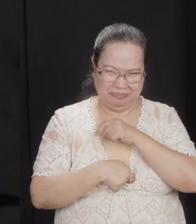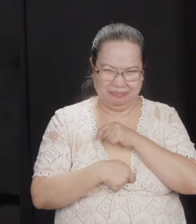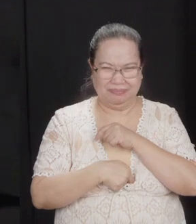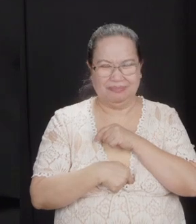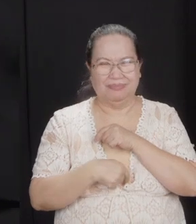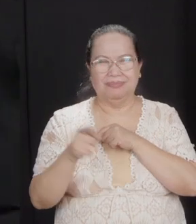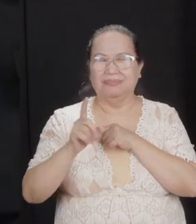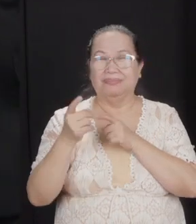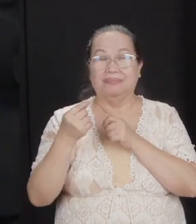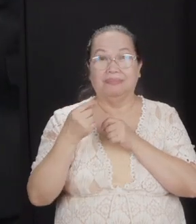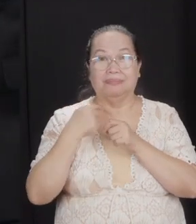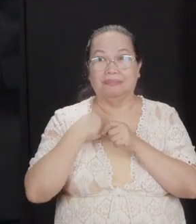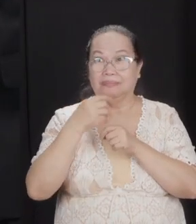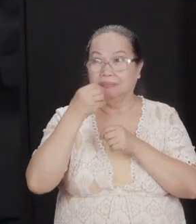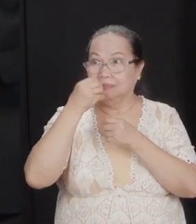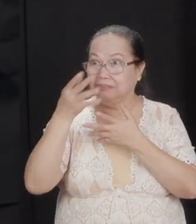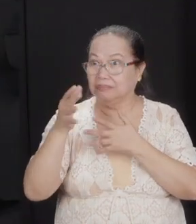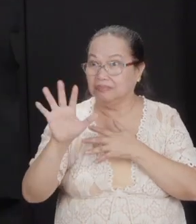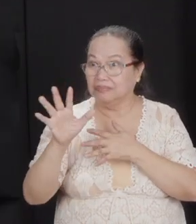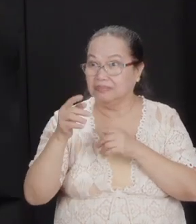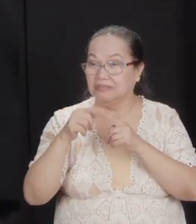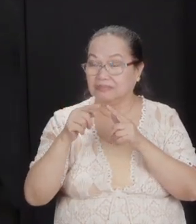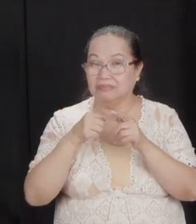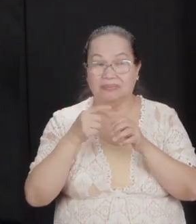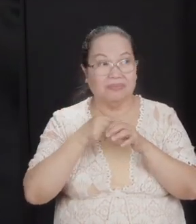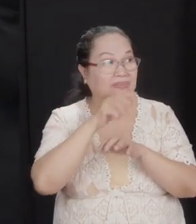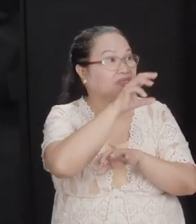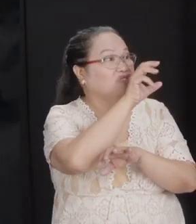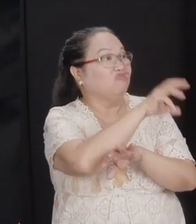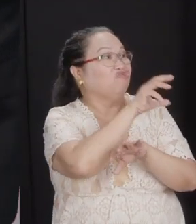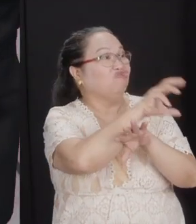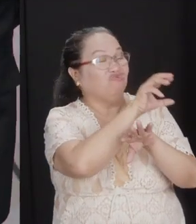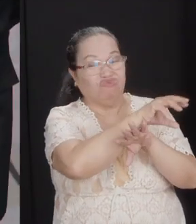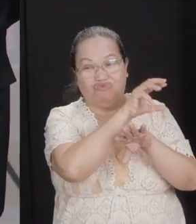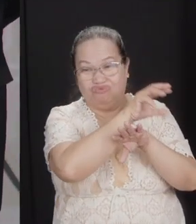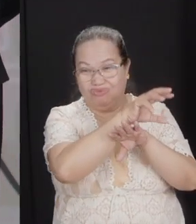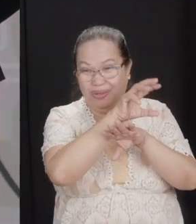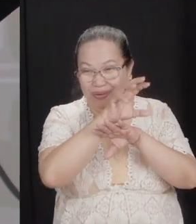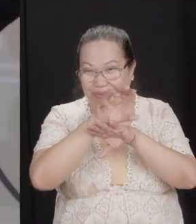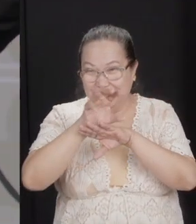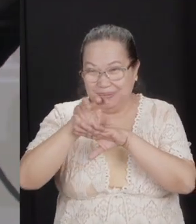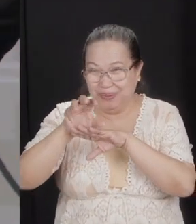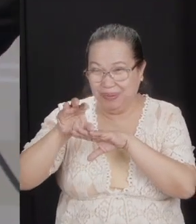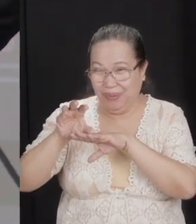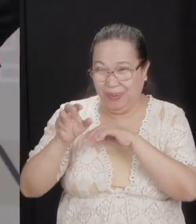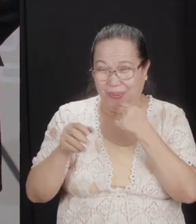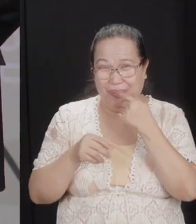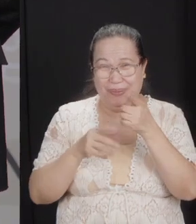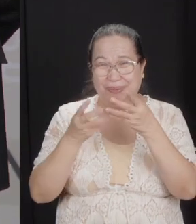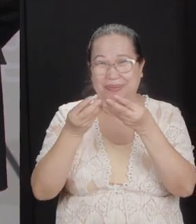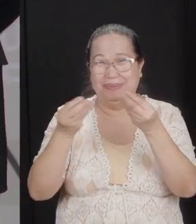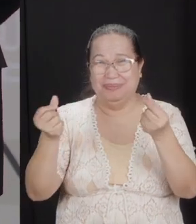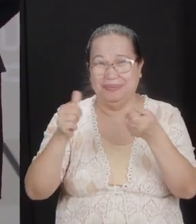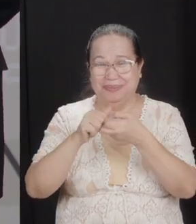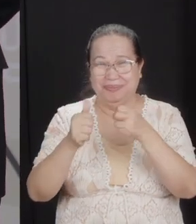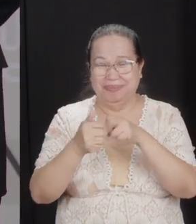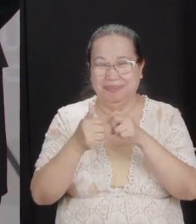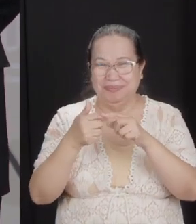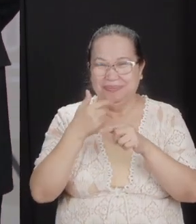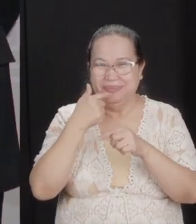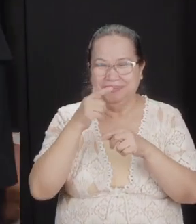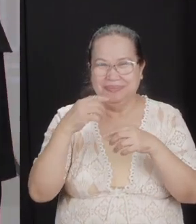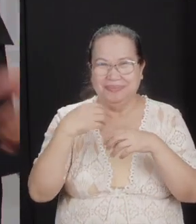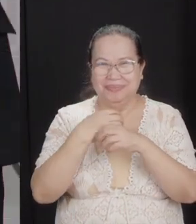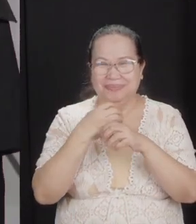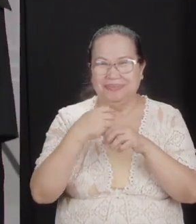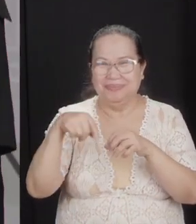I do? I'll never tell you. But I'll tell everyone else. Did I solve the problem? No, I just created